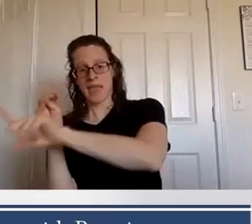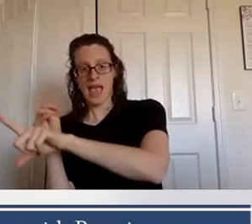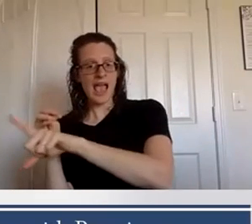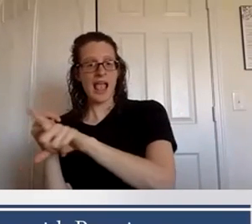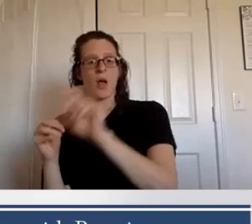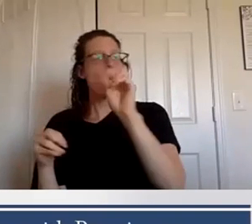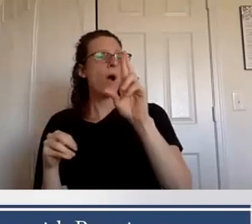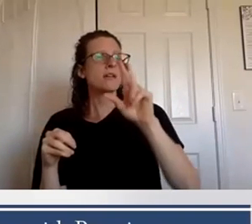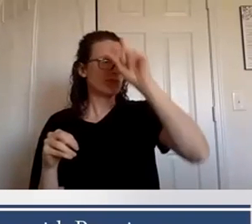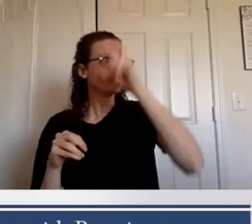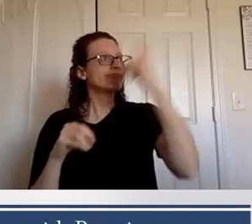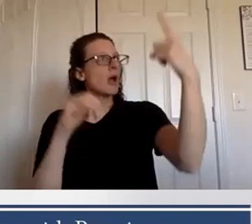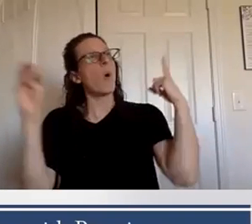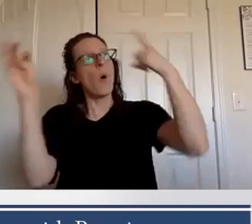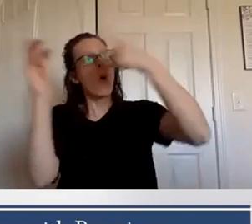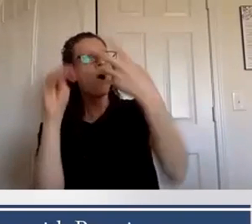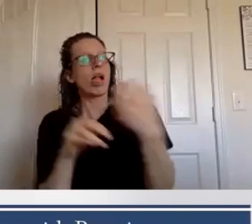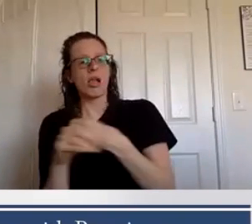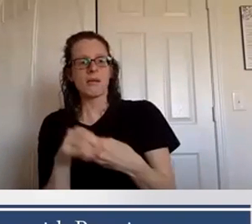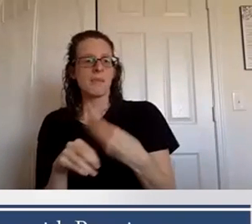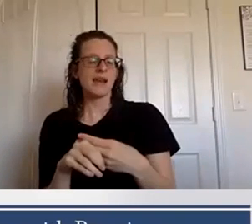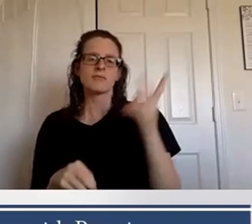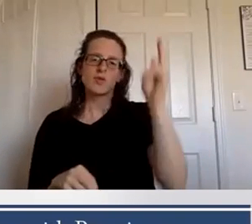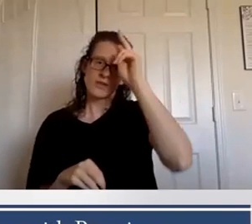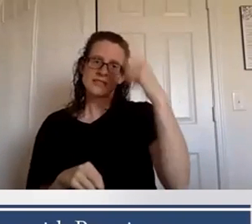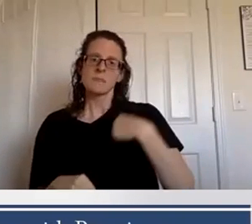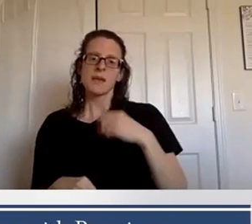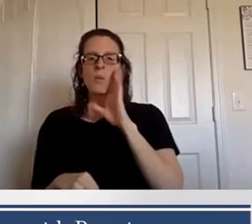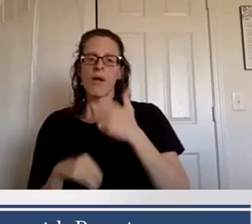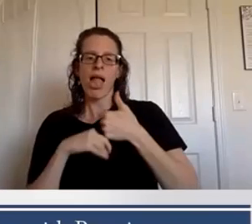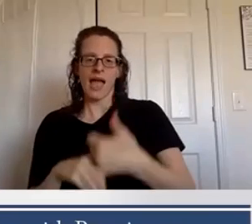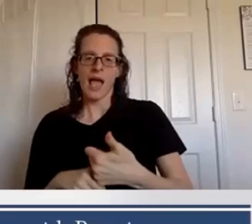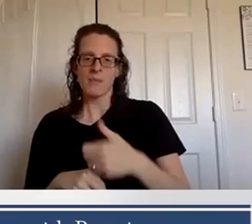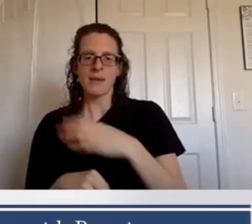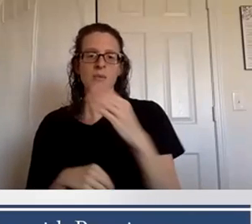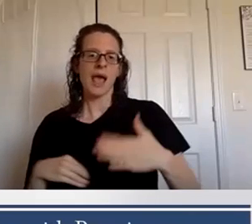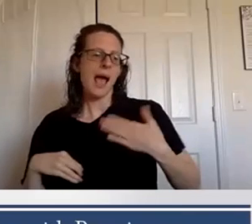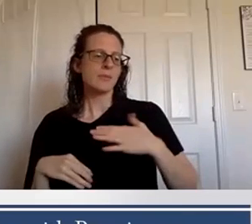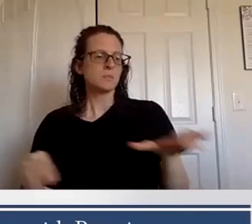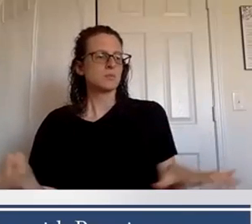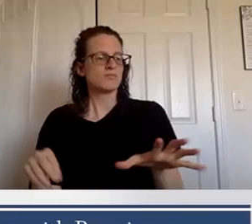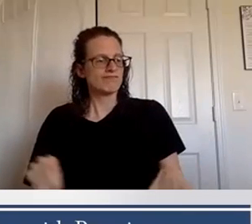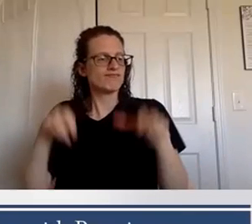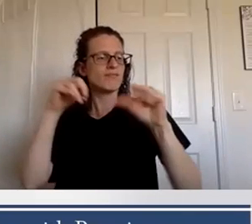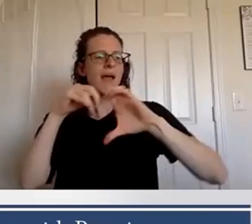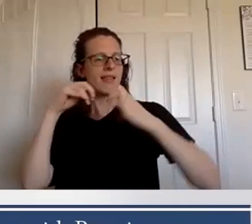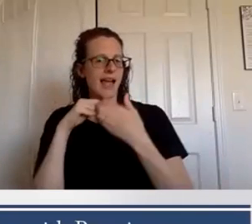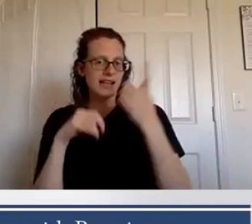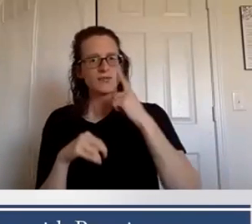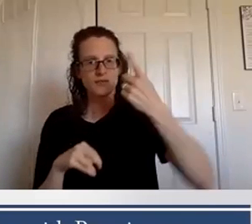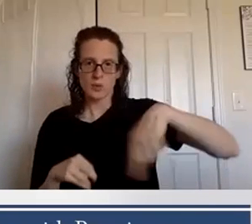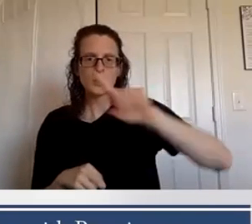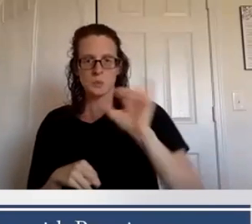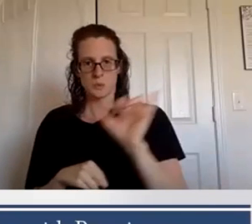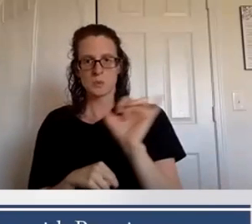um it's easy peasy and we're happy to do classes for you um so